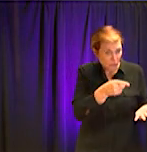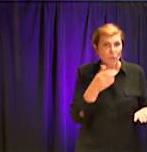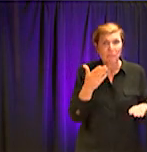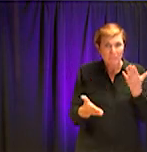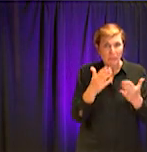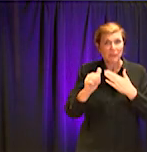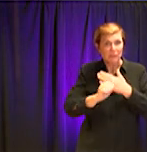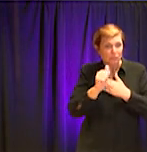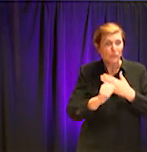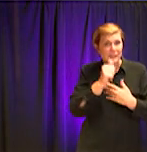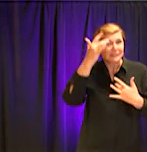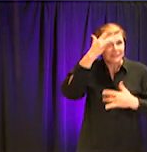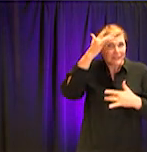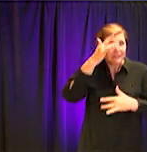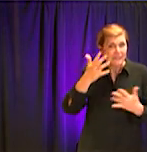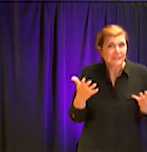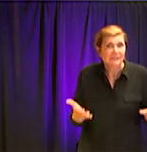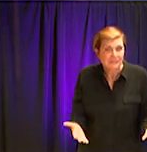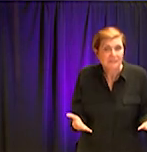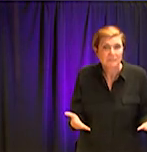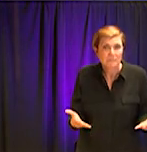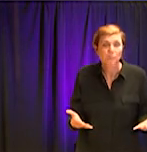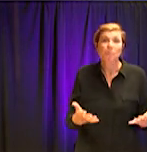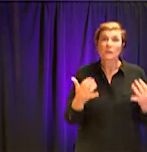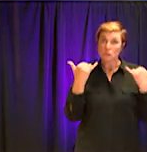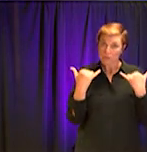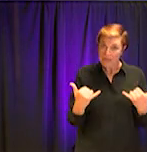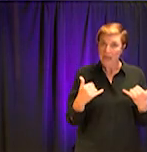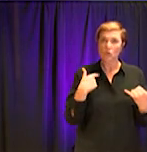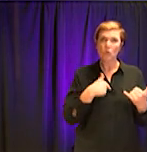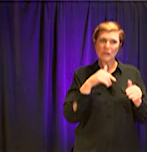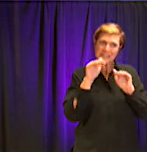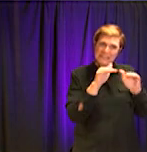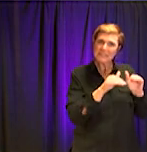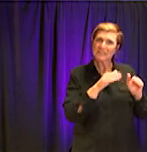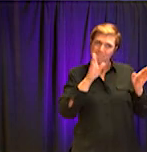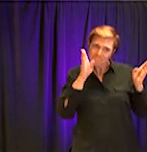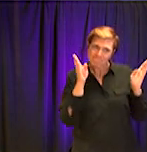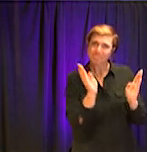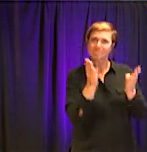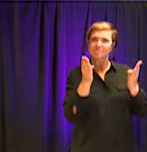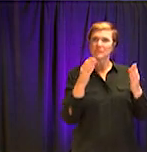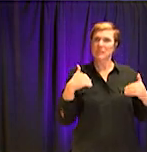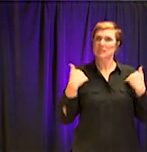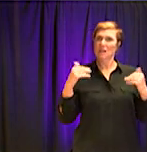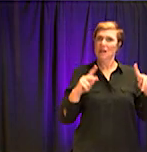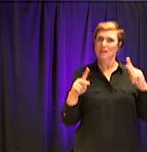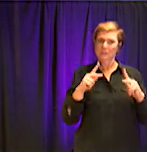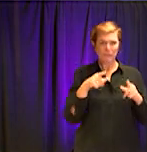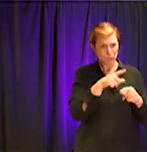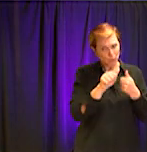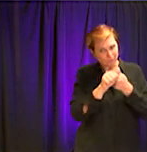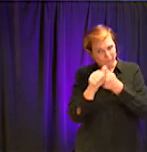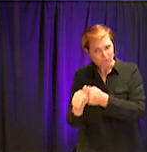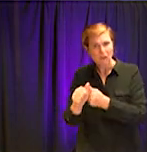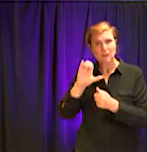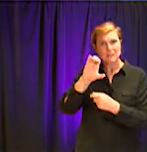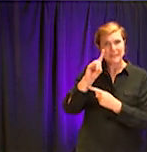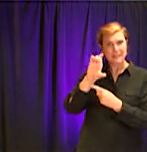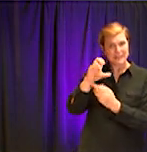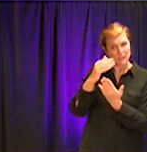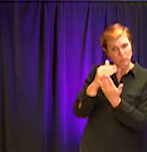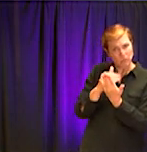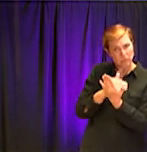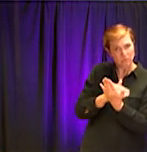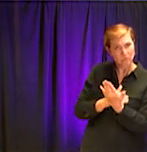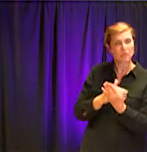have to, uh, do what they can to, to participate in the social distancing that's being recommended, you know, for us across the board, because